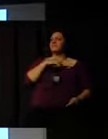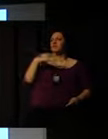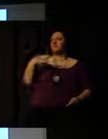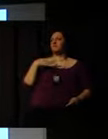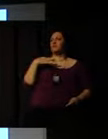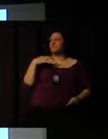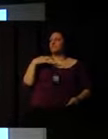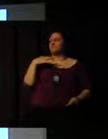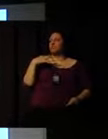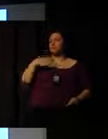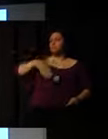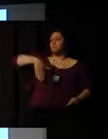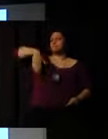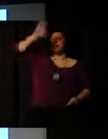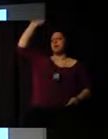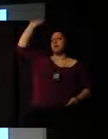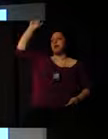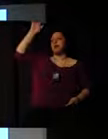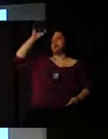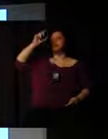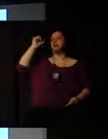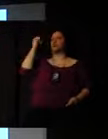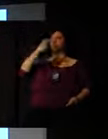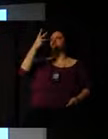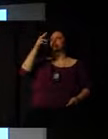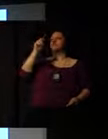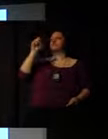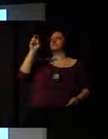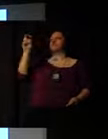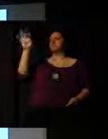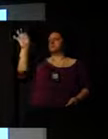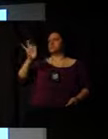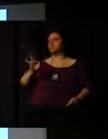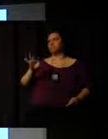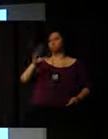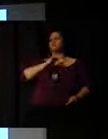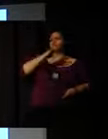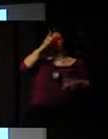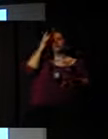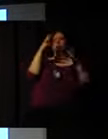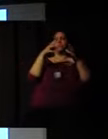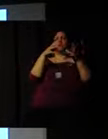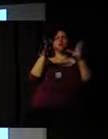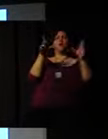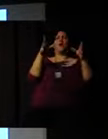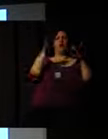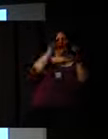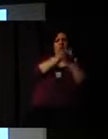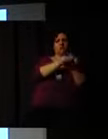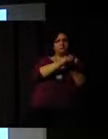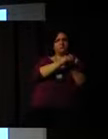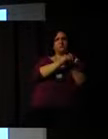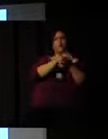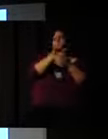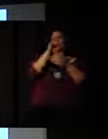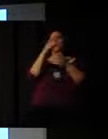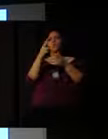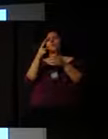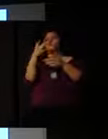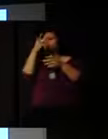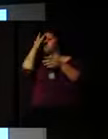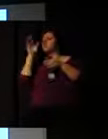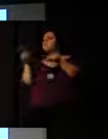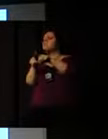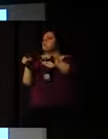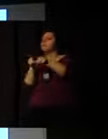3.5%. Individuals who were married or those who were living together like husband and wife were more likely